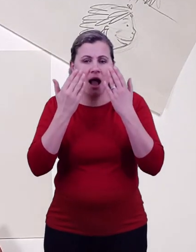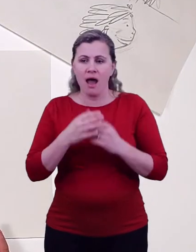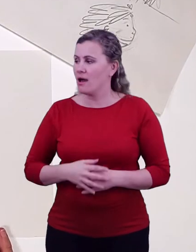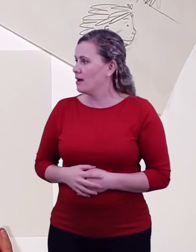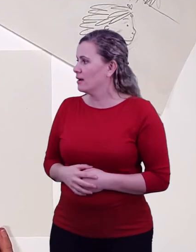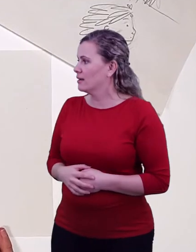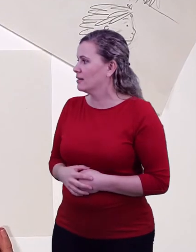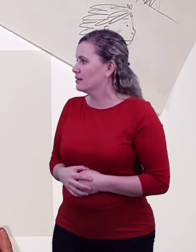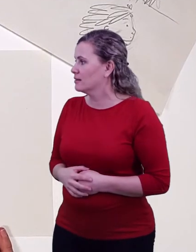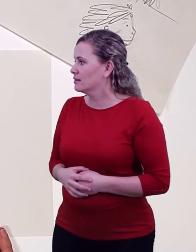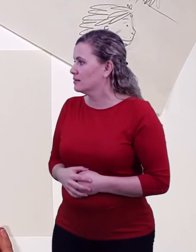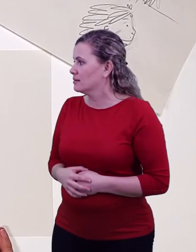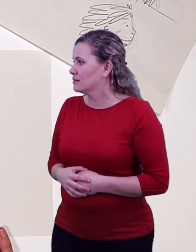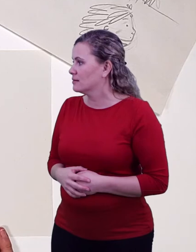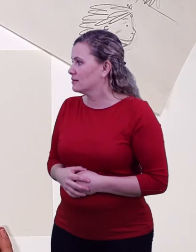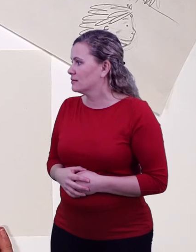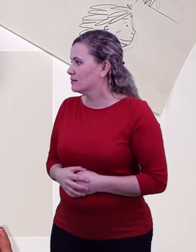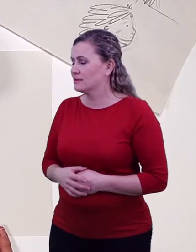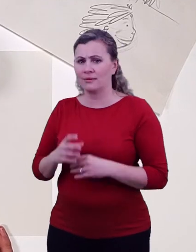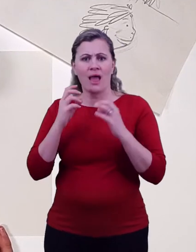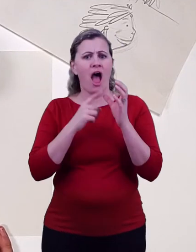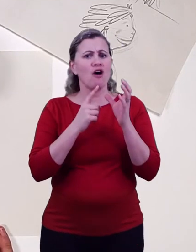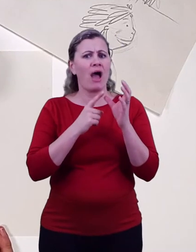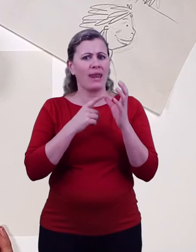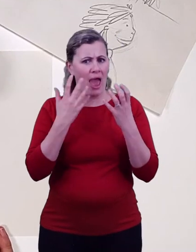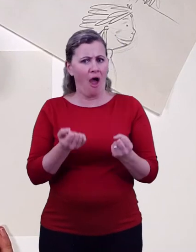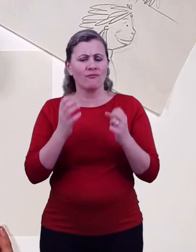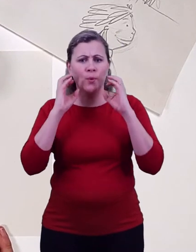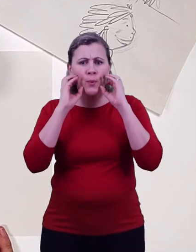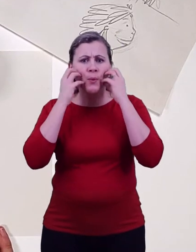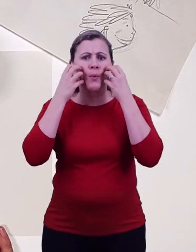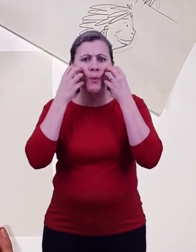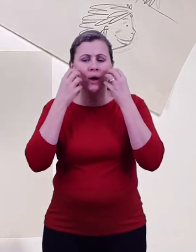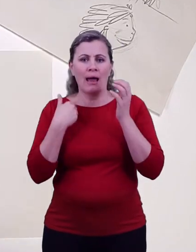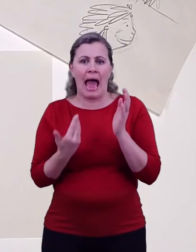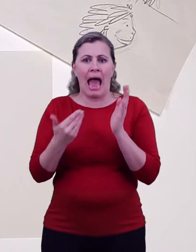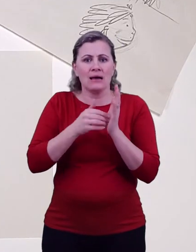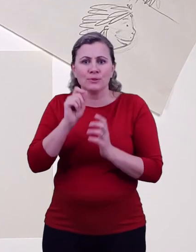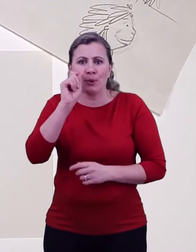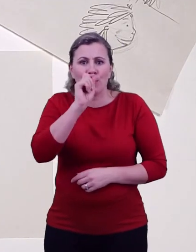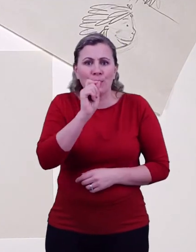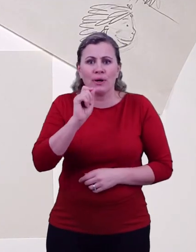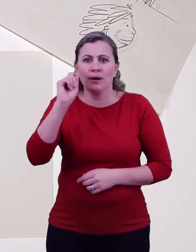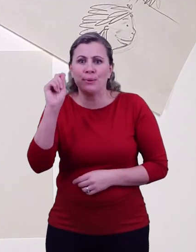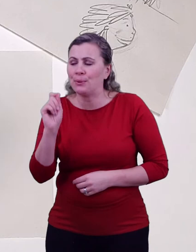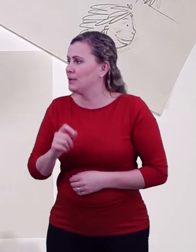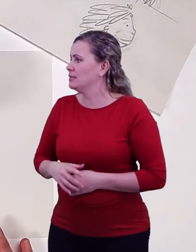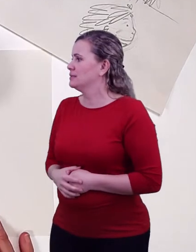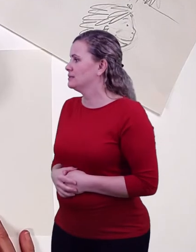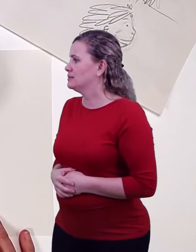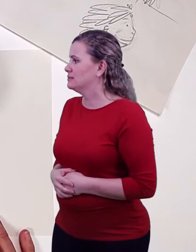Orani has nice rosy cheeks. I use less pressure on my pencil and draw a light I'm for this.